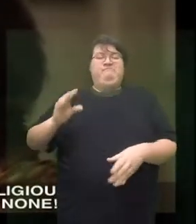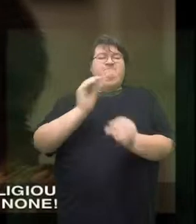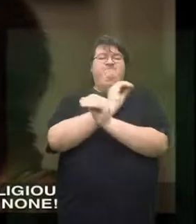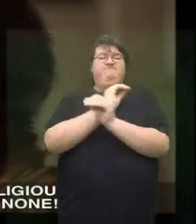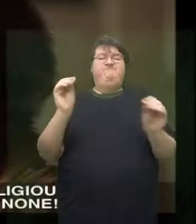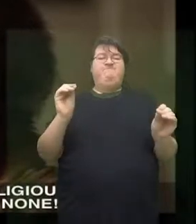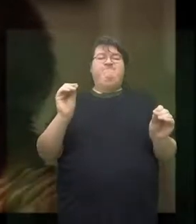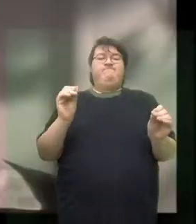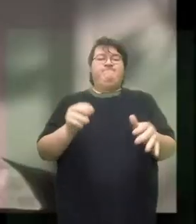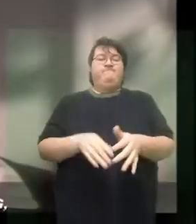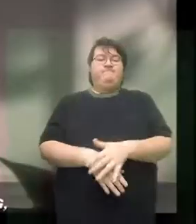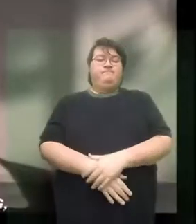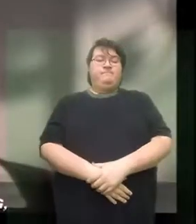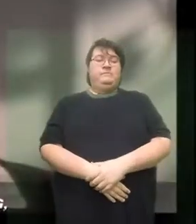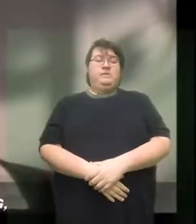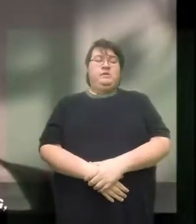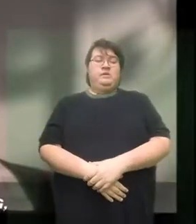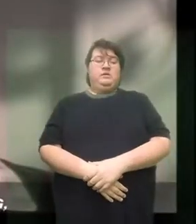none.